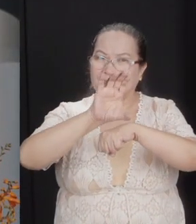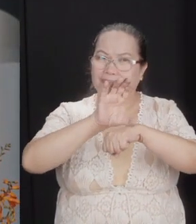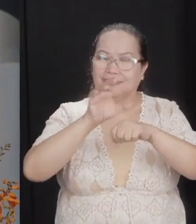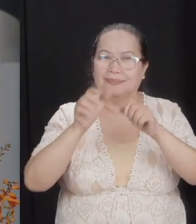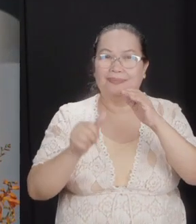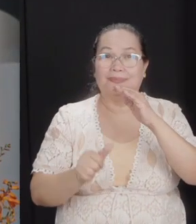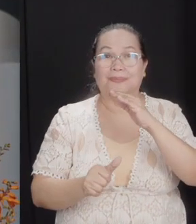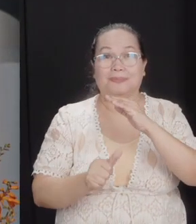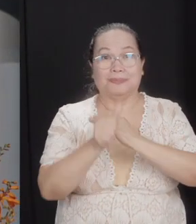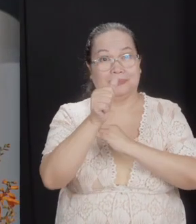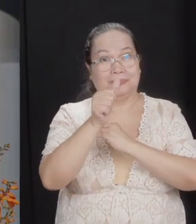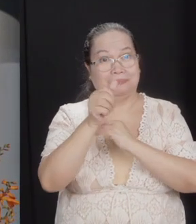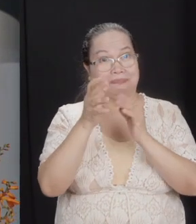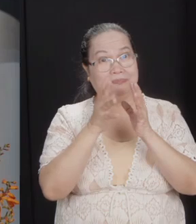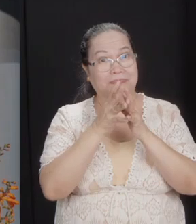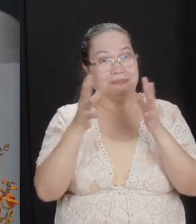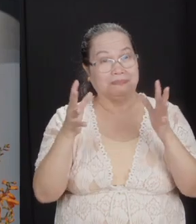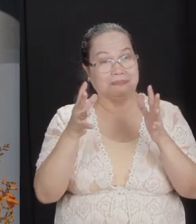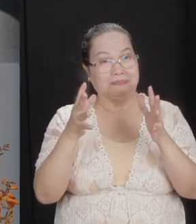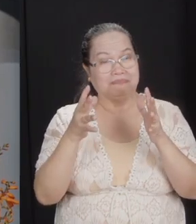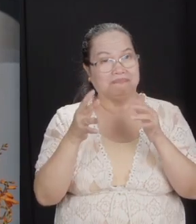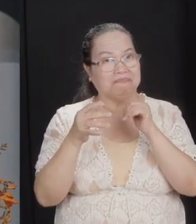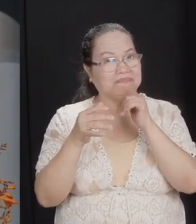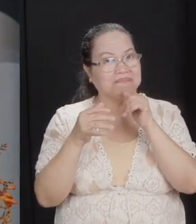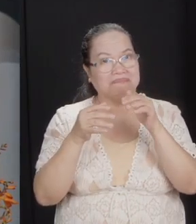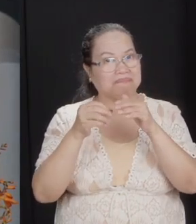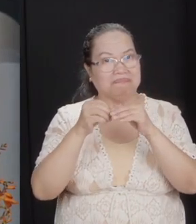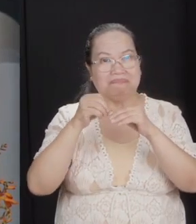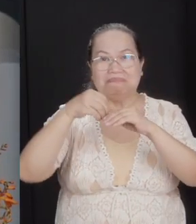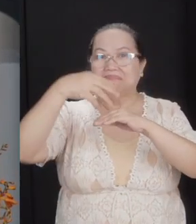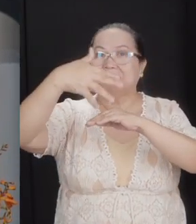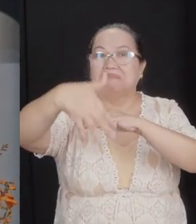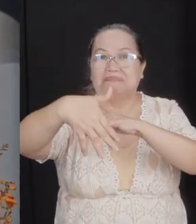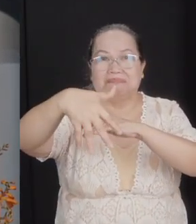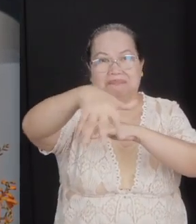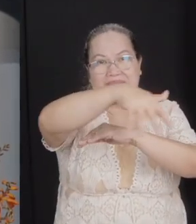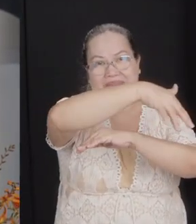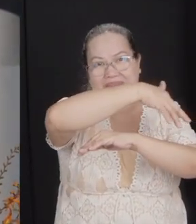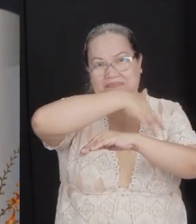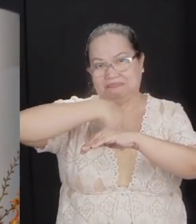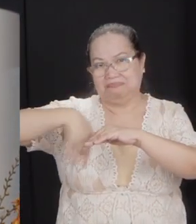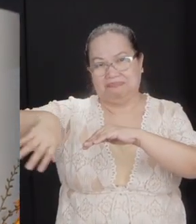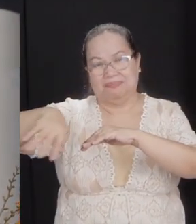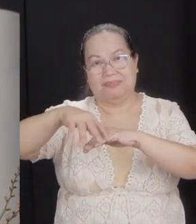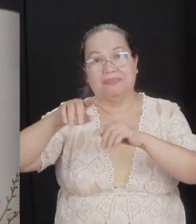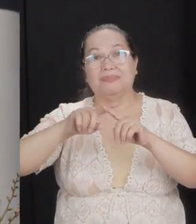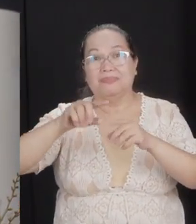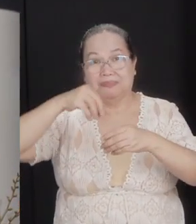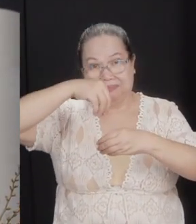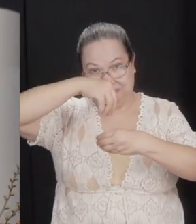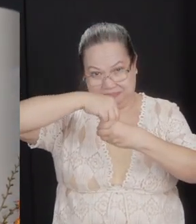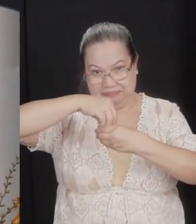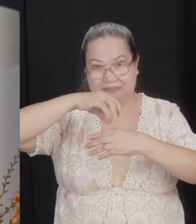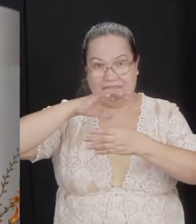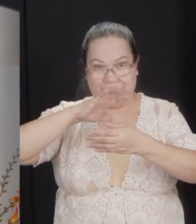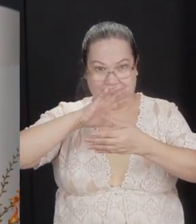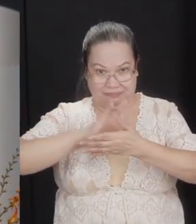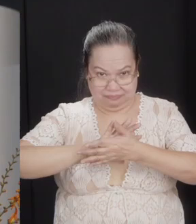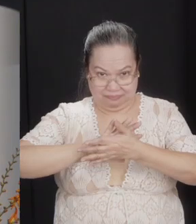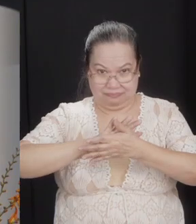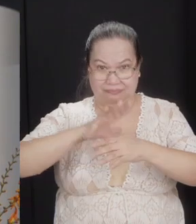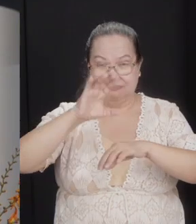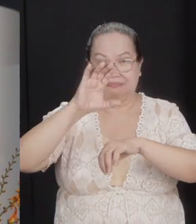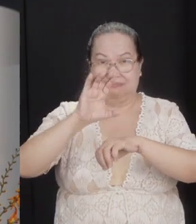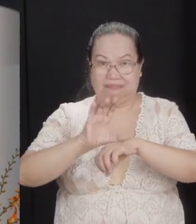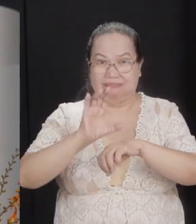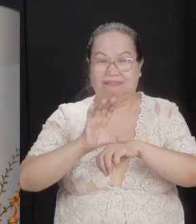danger is not always the enemy outside. Sometimes it's the enemy within. Then, they had a